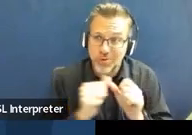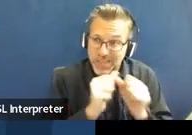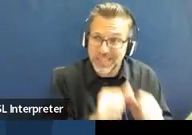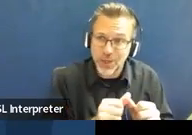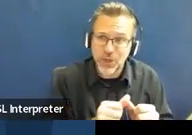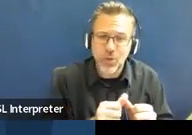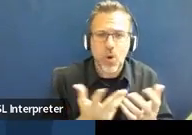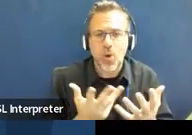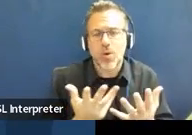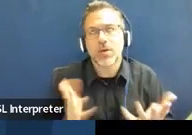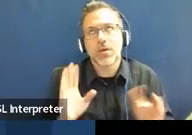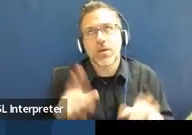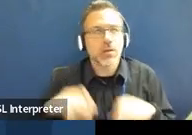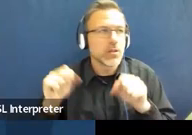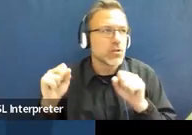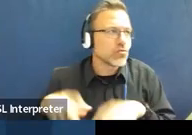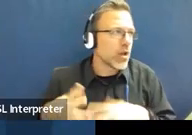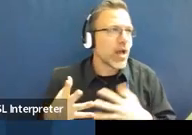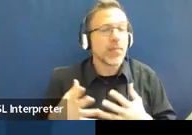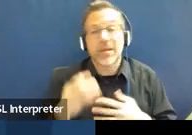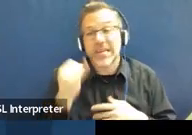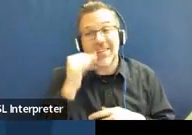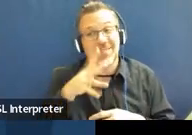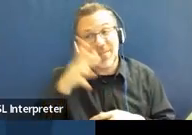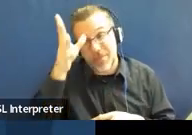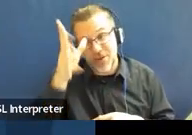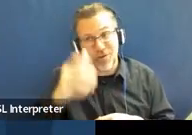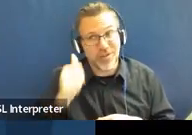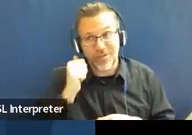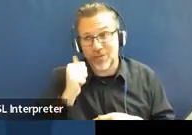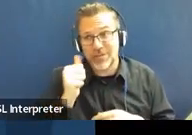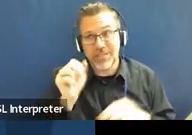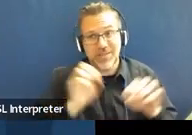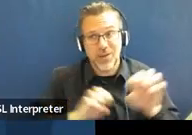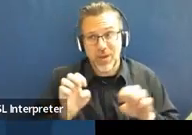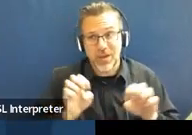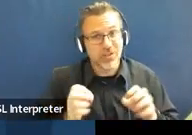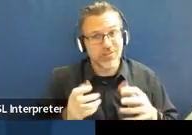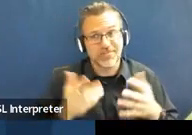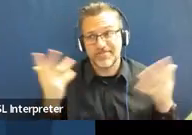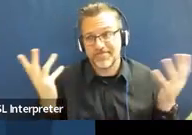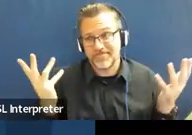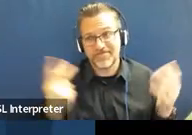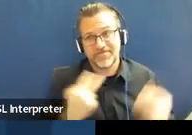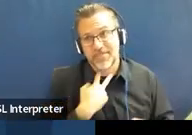But if the parent refuses consent for an eval, that kind of stops you in your tracks.